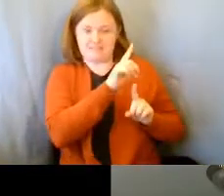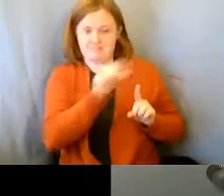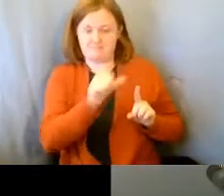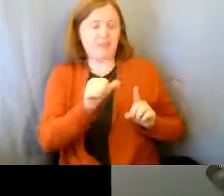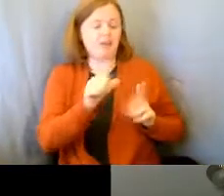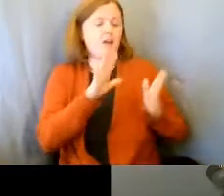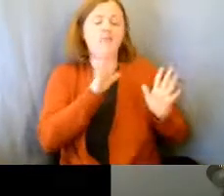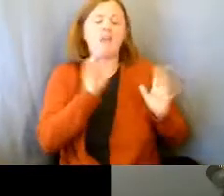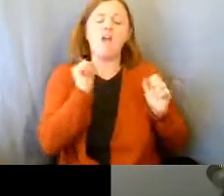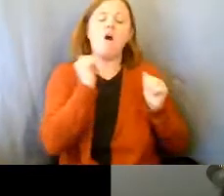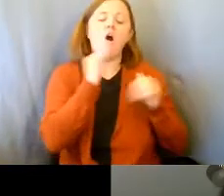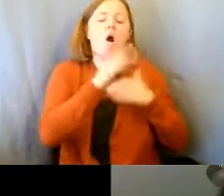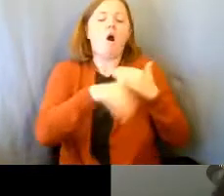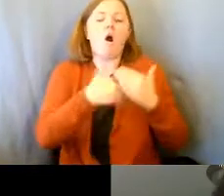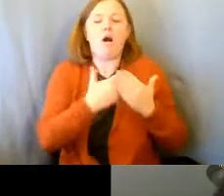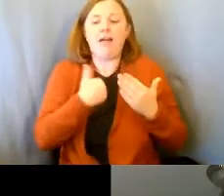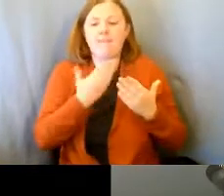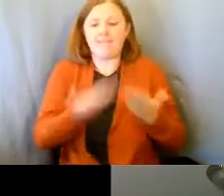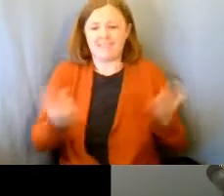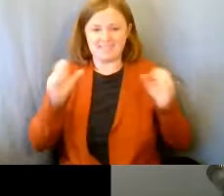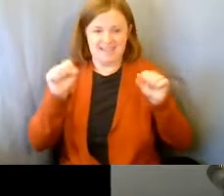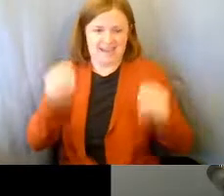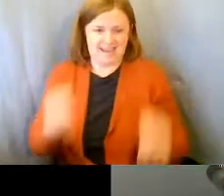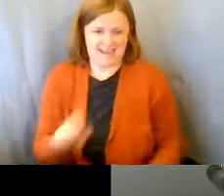daughters, they all have things they can do.